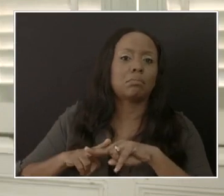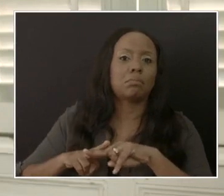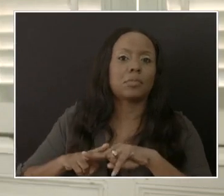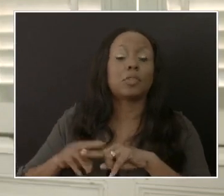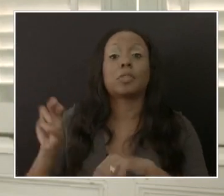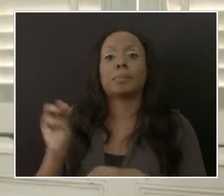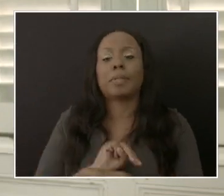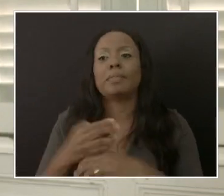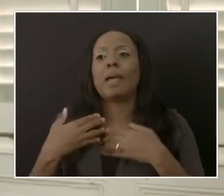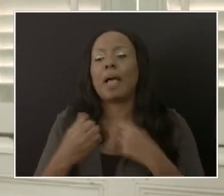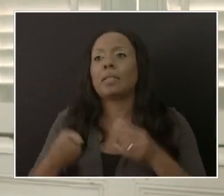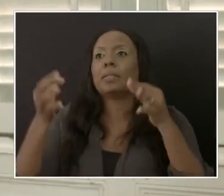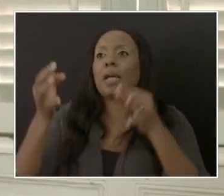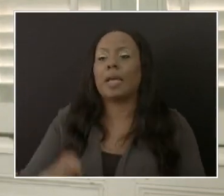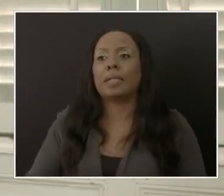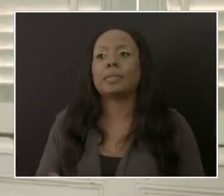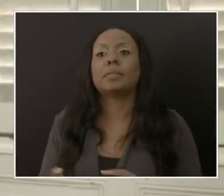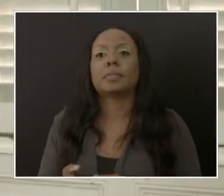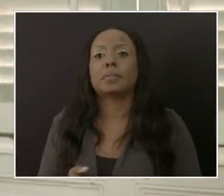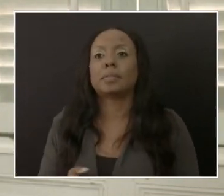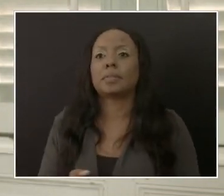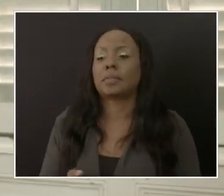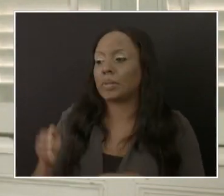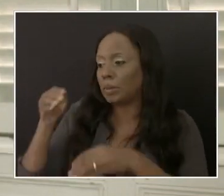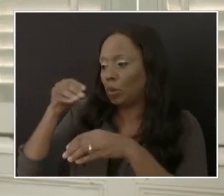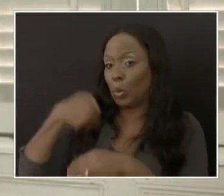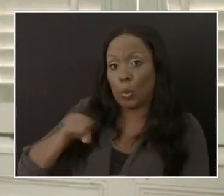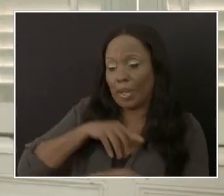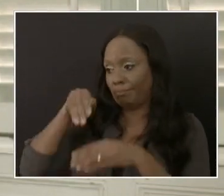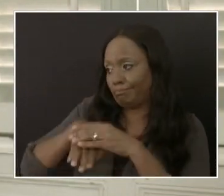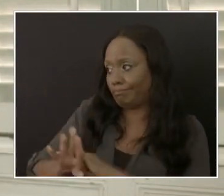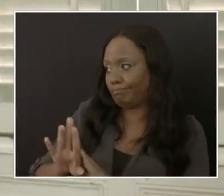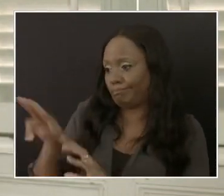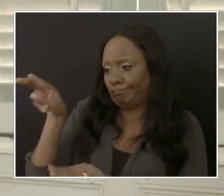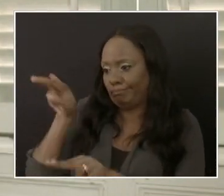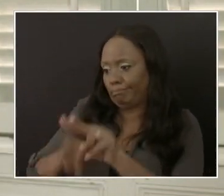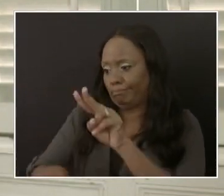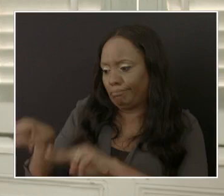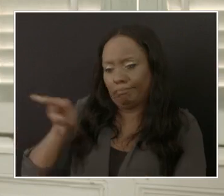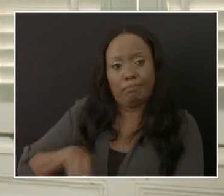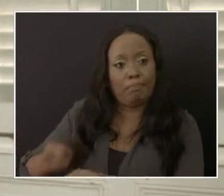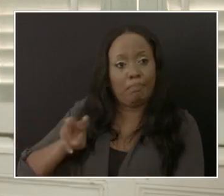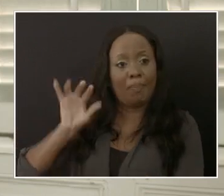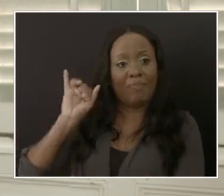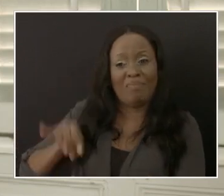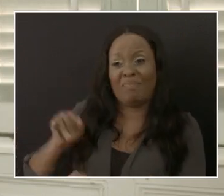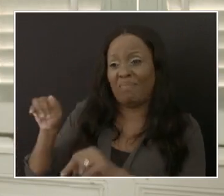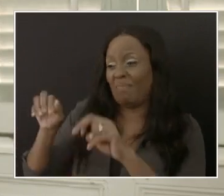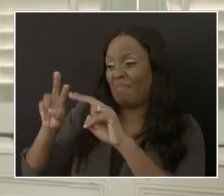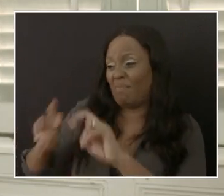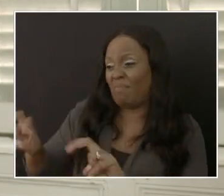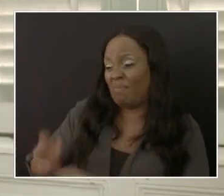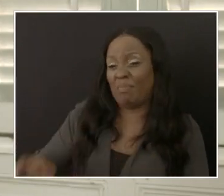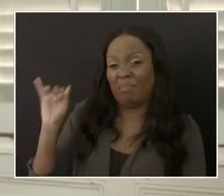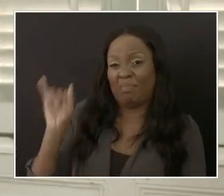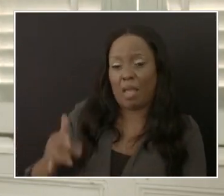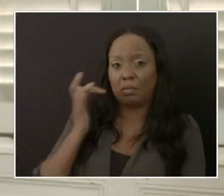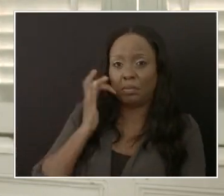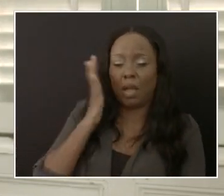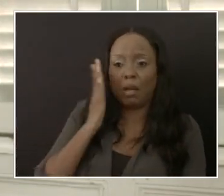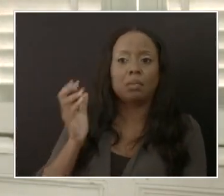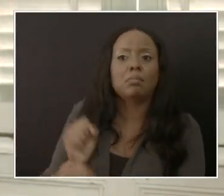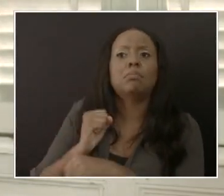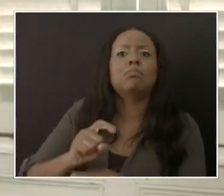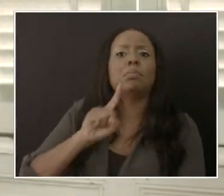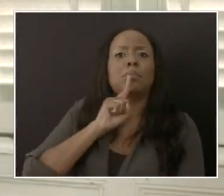of Health would have otherwise go in and we would have done our due diligence to ensure that a number of measures would have been put in place